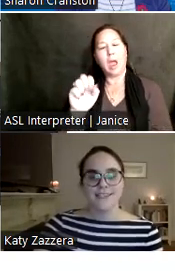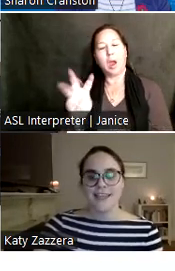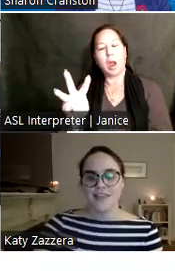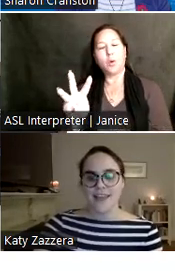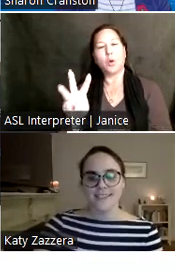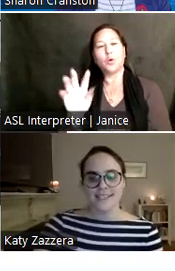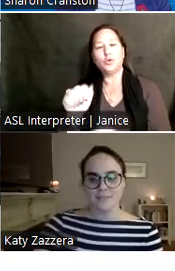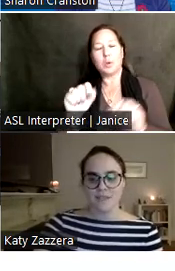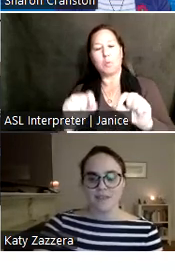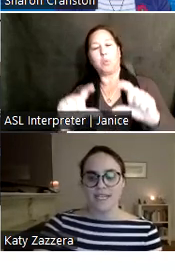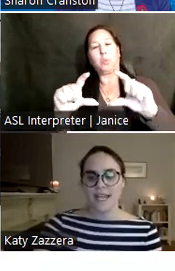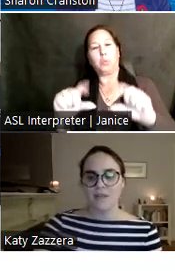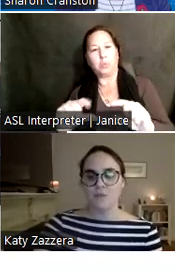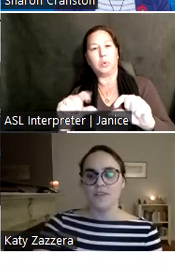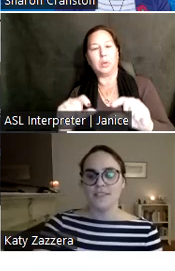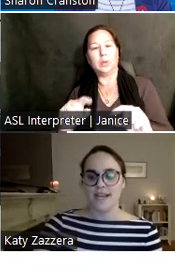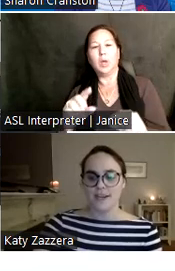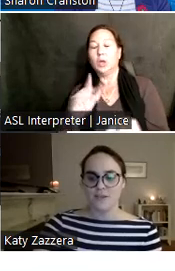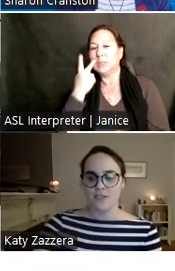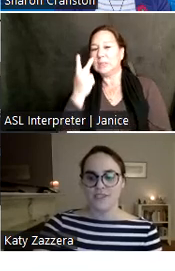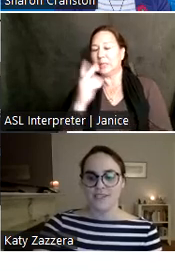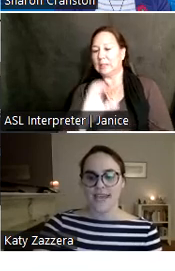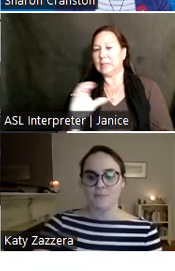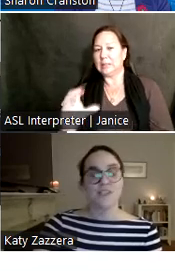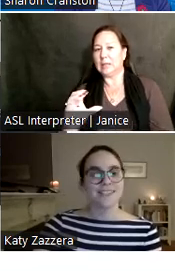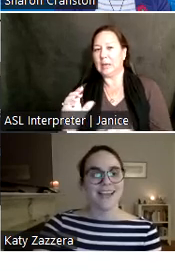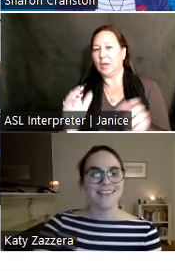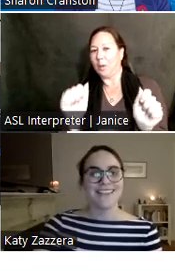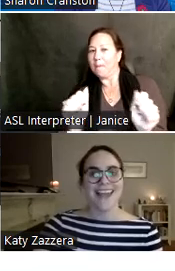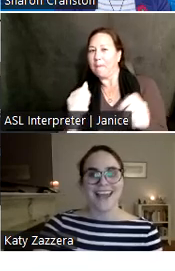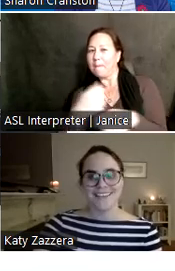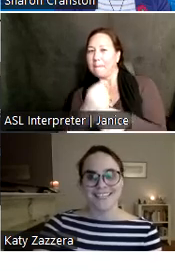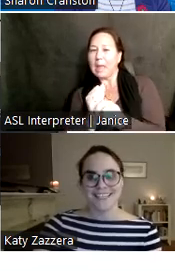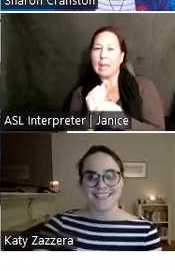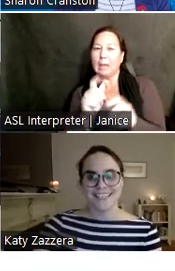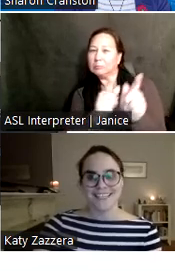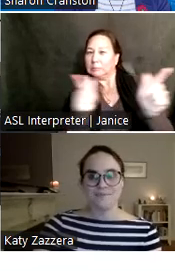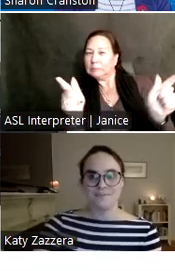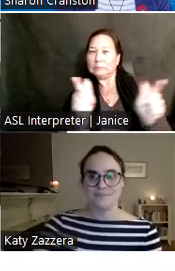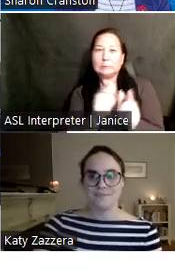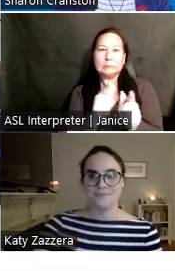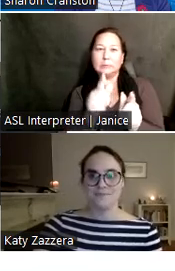settings, then accessibility, and move the slider to adjust the caption size as needed.